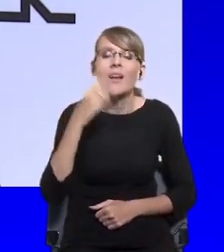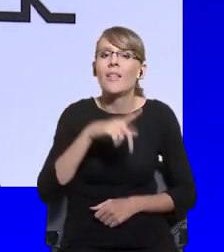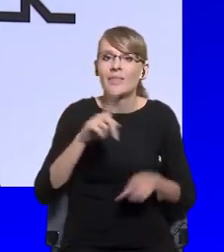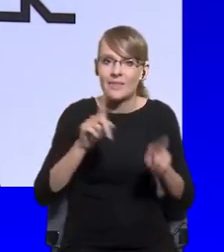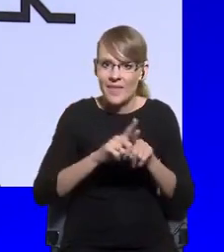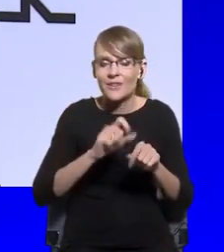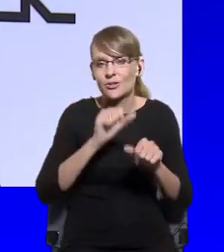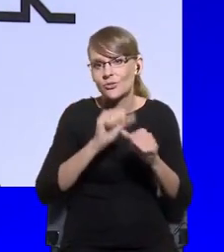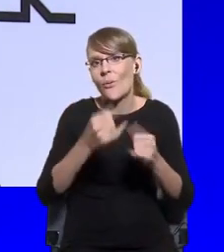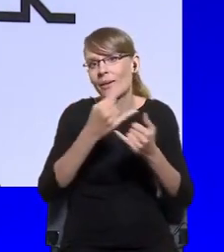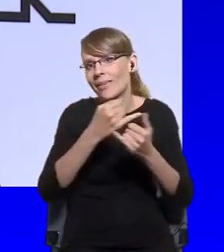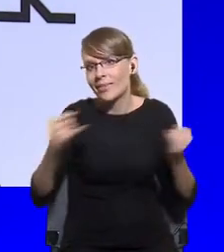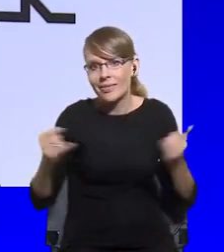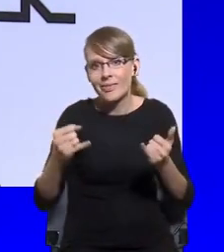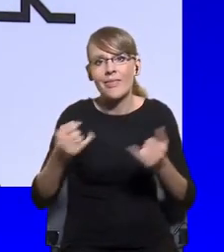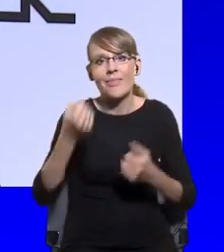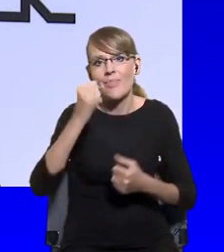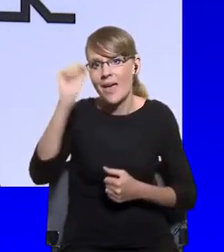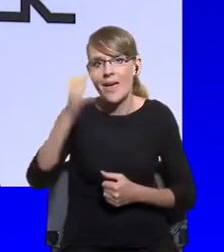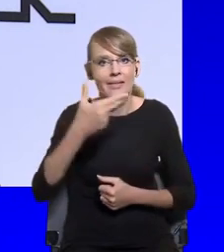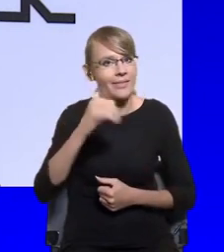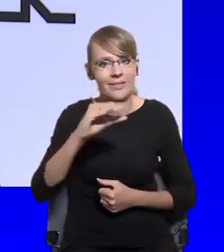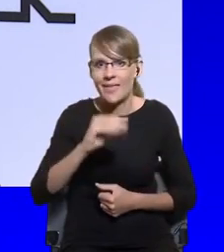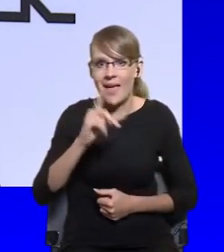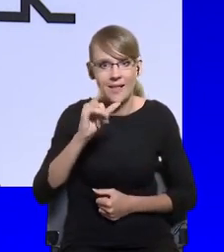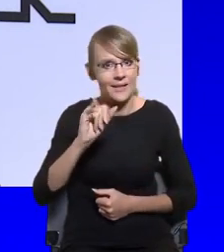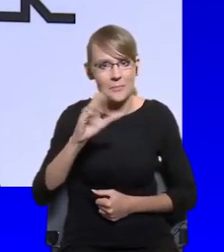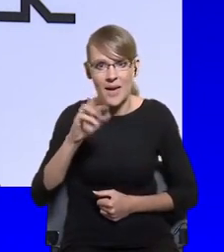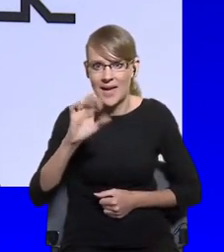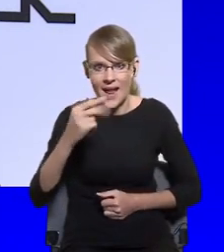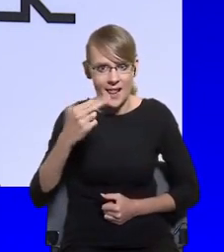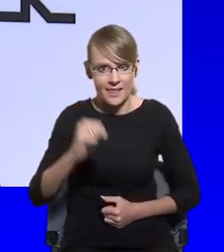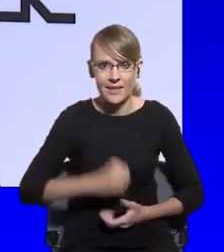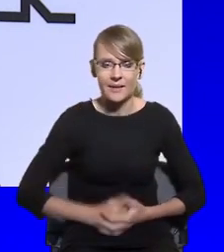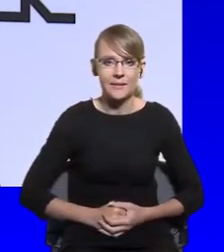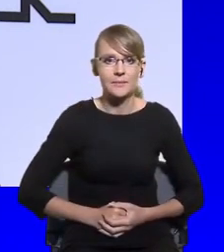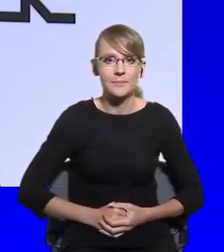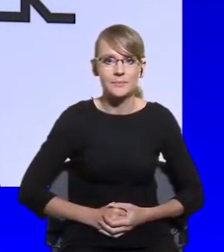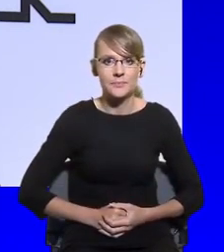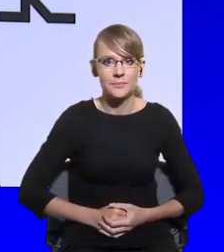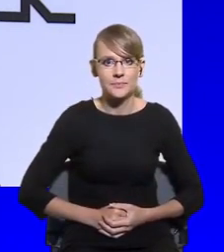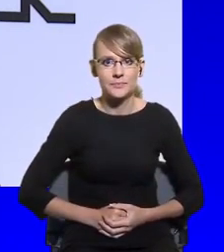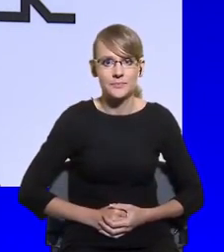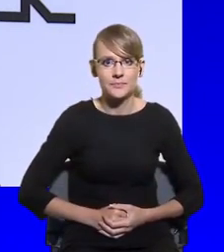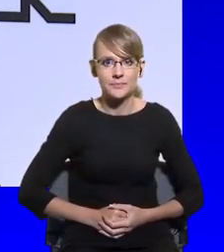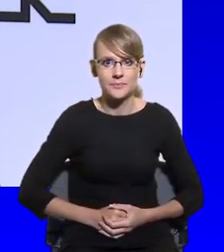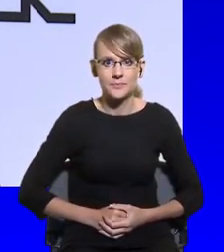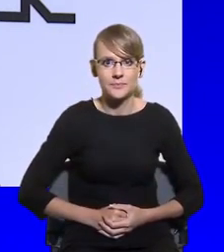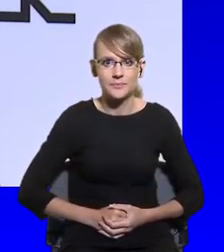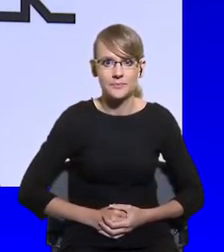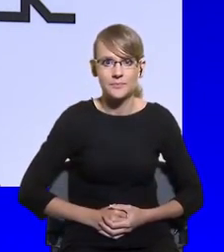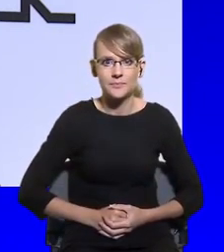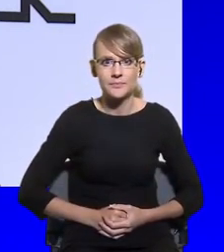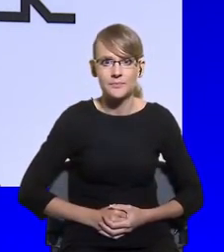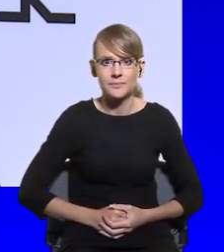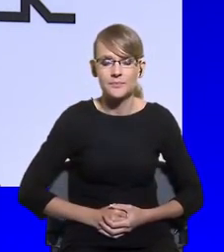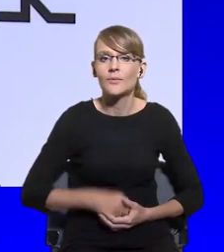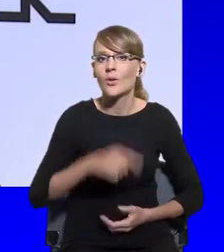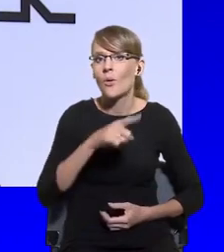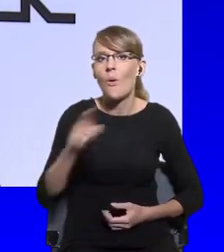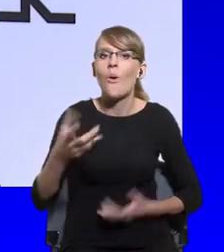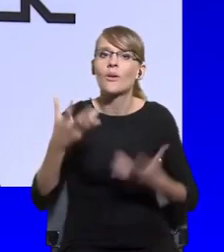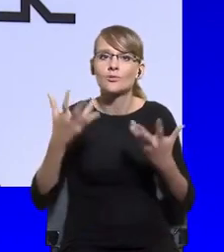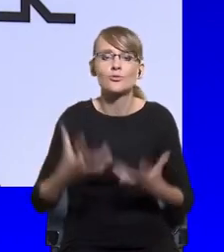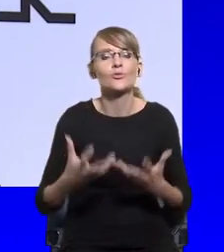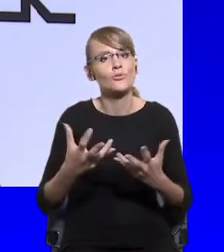Illiberal democracy being the kind of main pretender to take over from liberal democracy. How is democracy